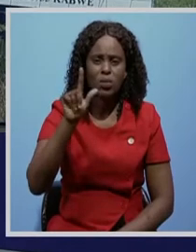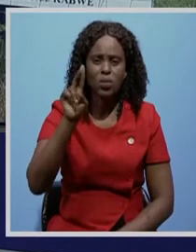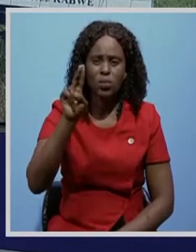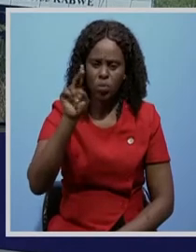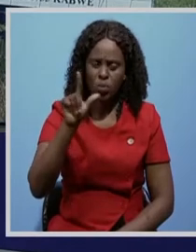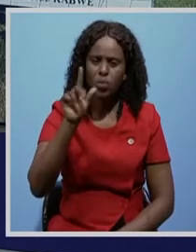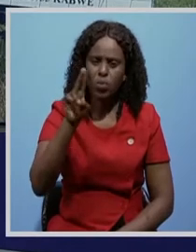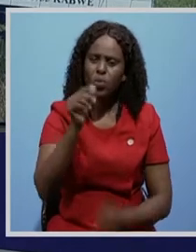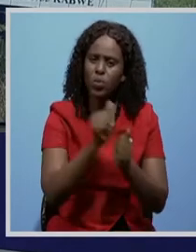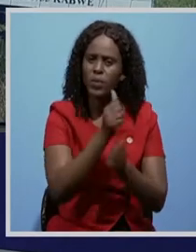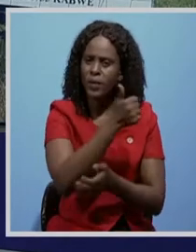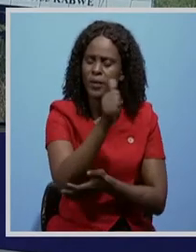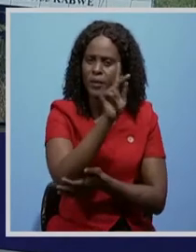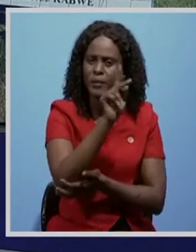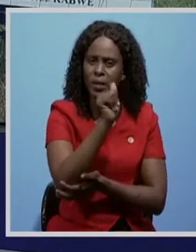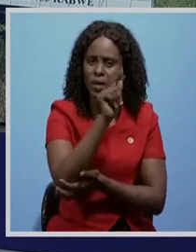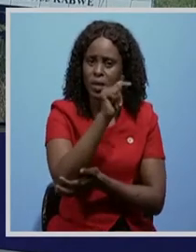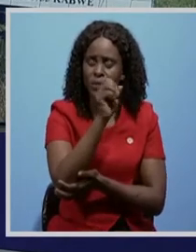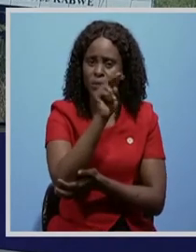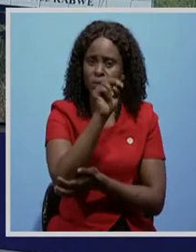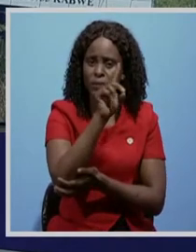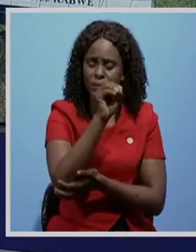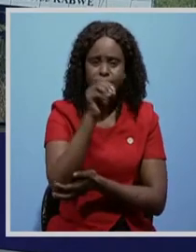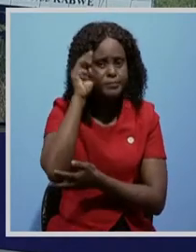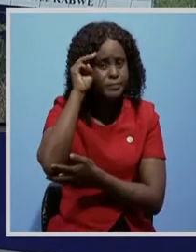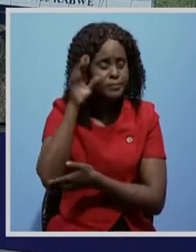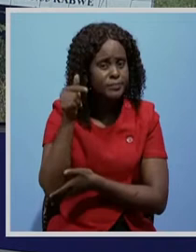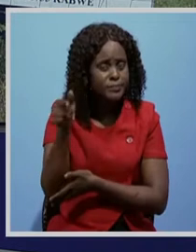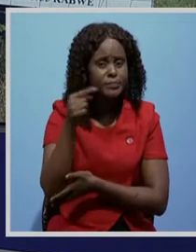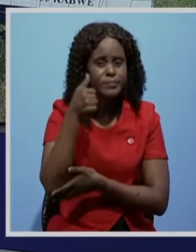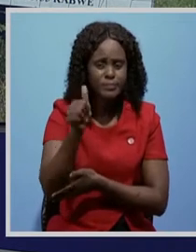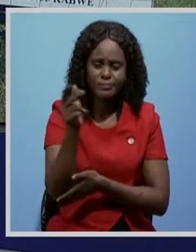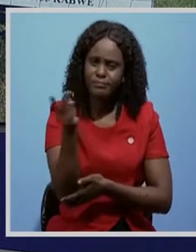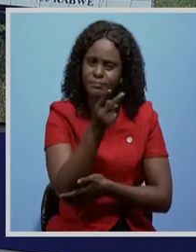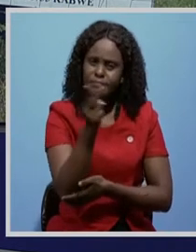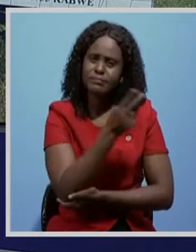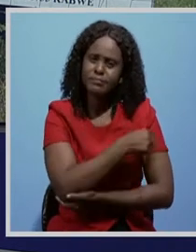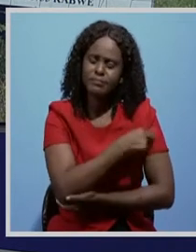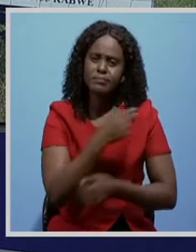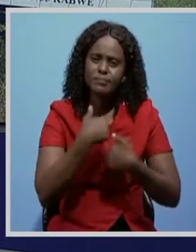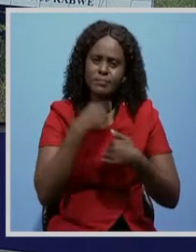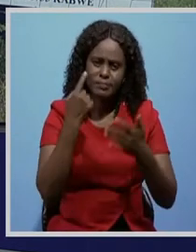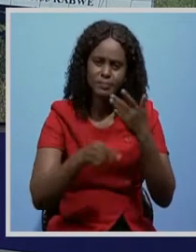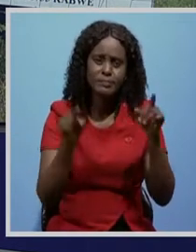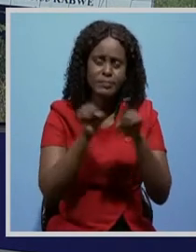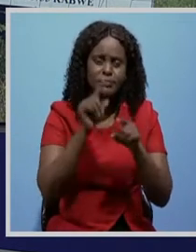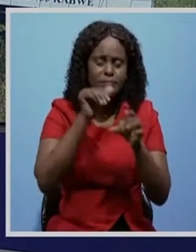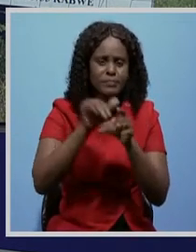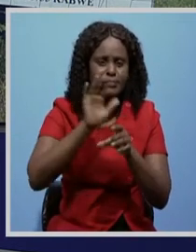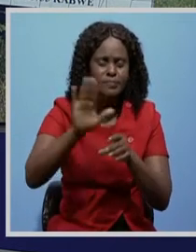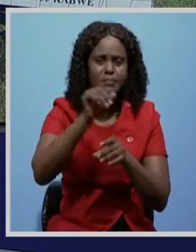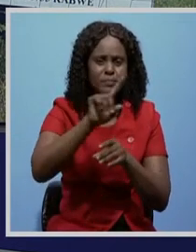compound in Central Province. Central Province Minister Sidney Mshanga says the two mini hospitals, which are part of the